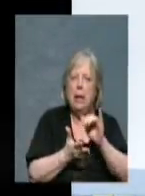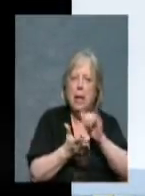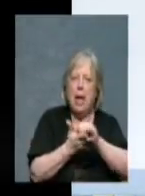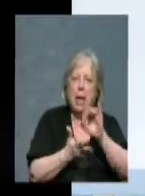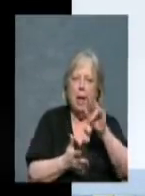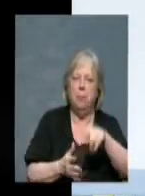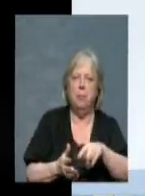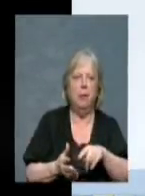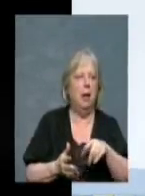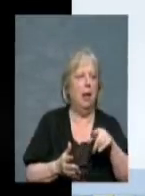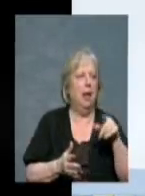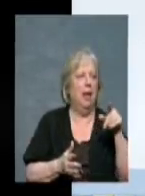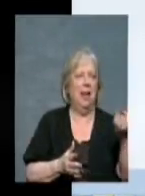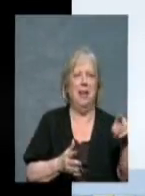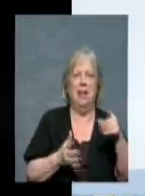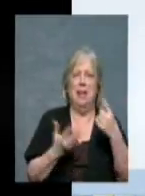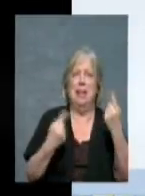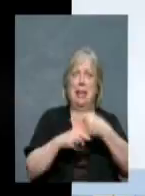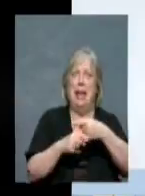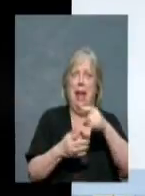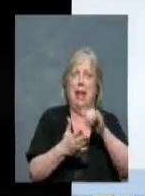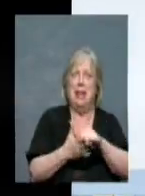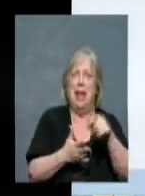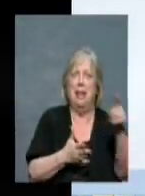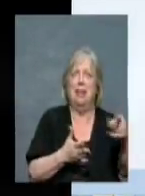and this is what's out there today.